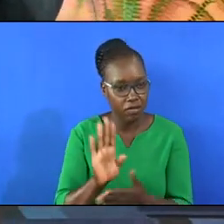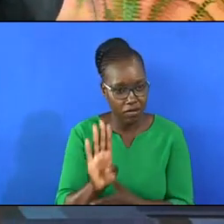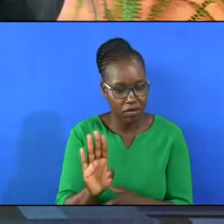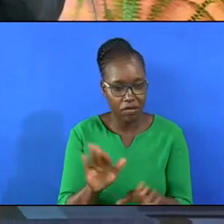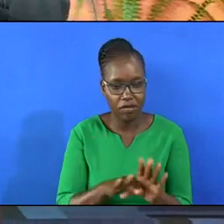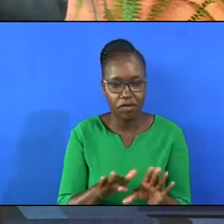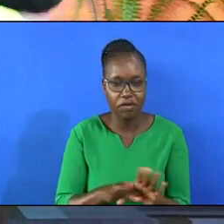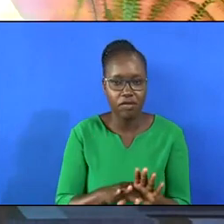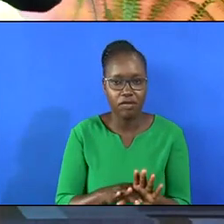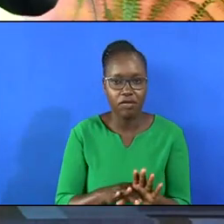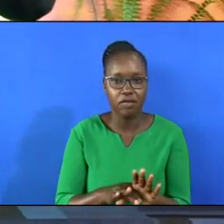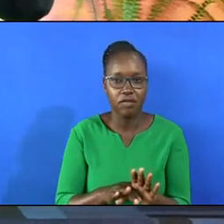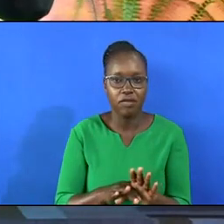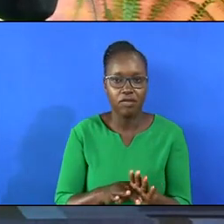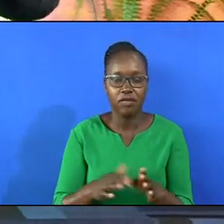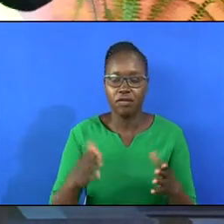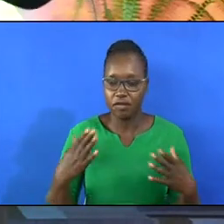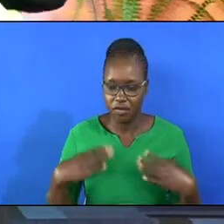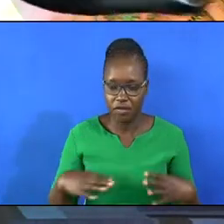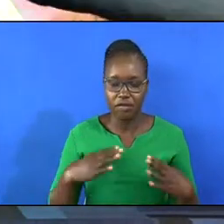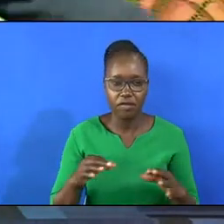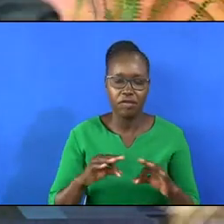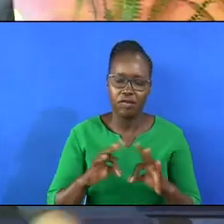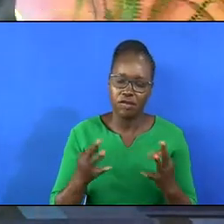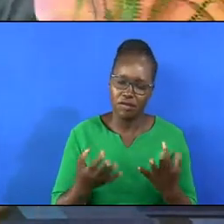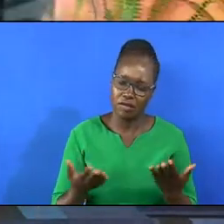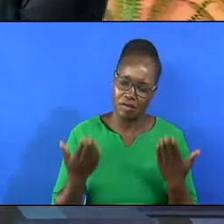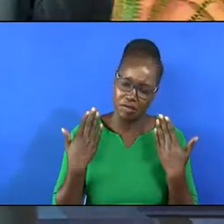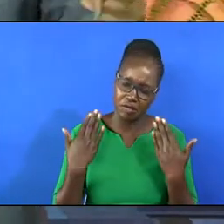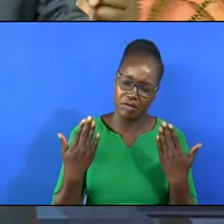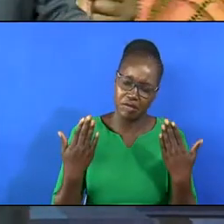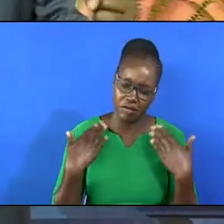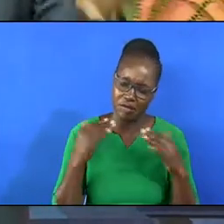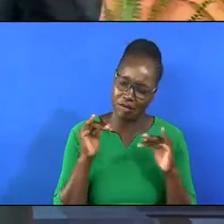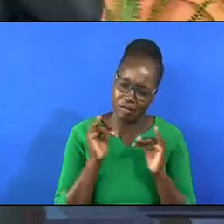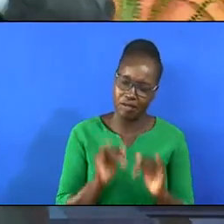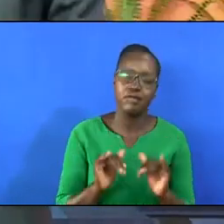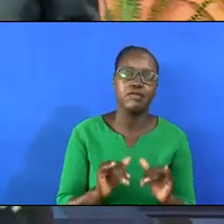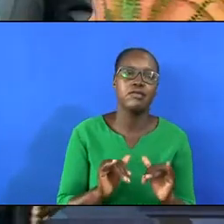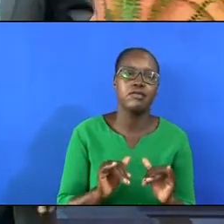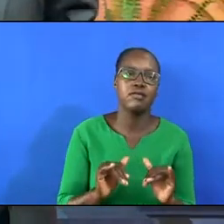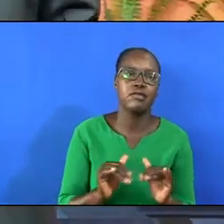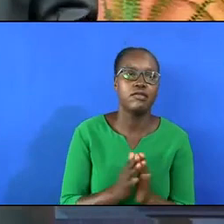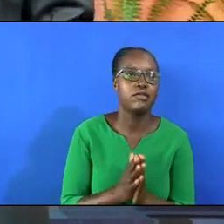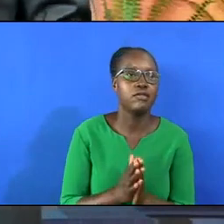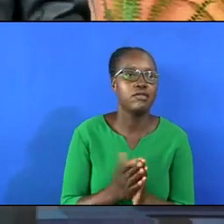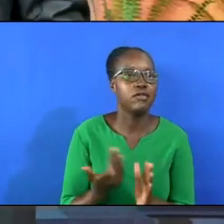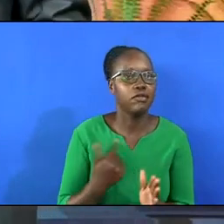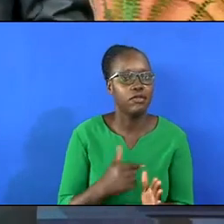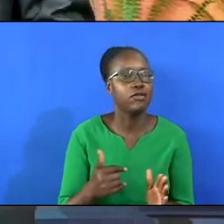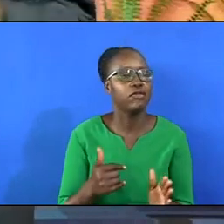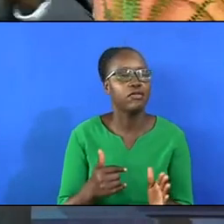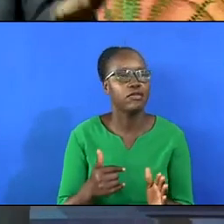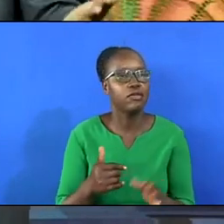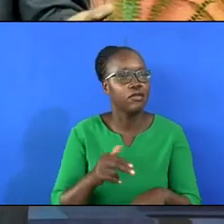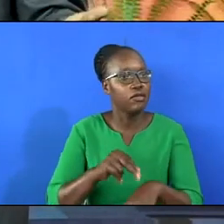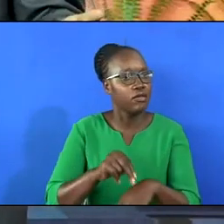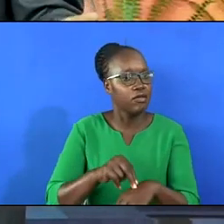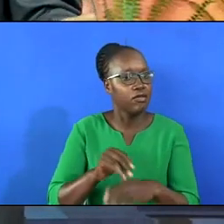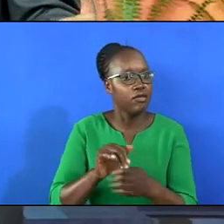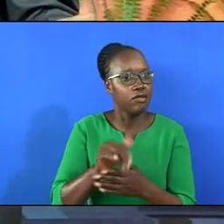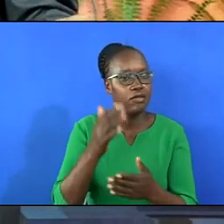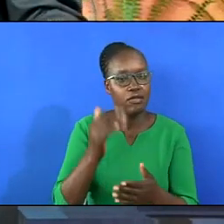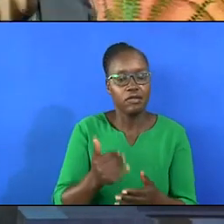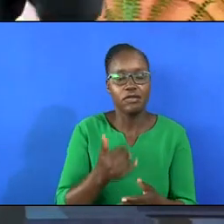of the human family forever forever to retain our likeness. That's why